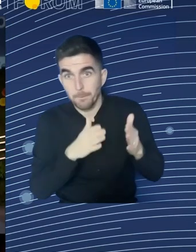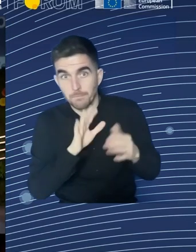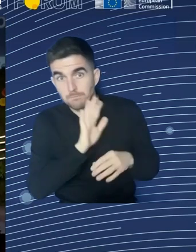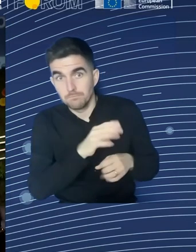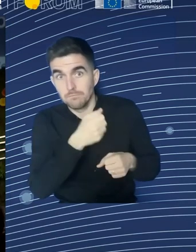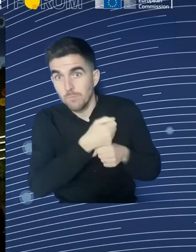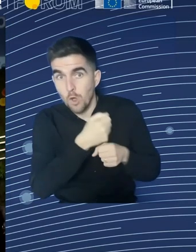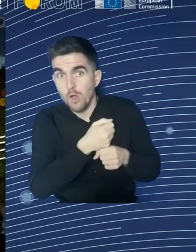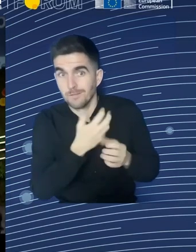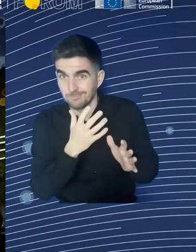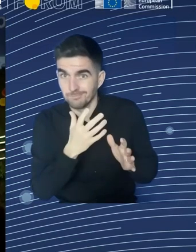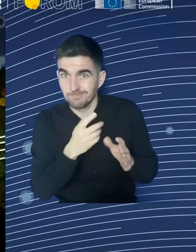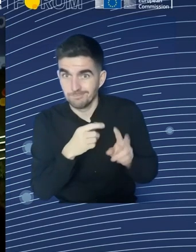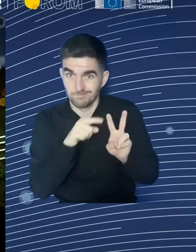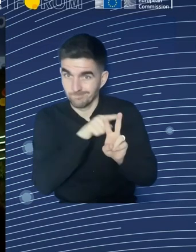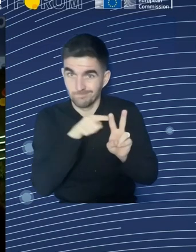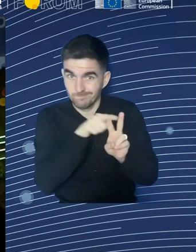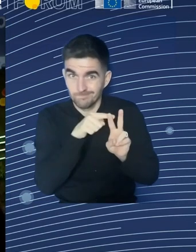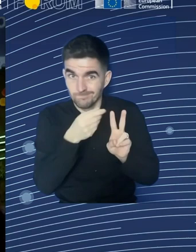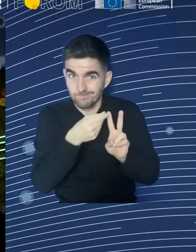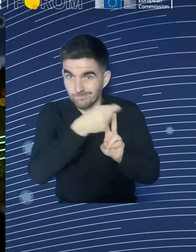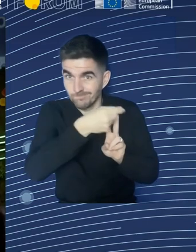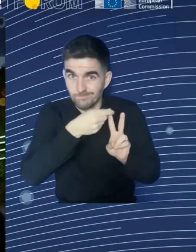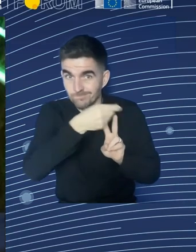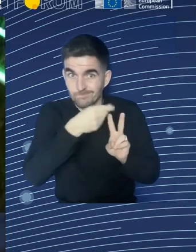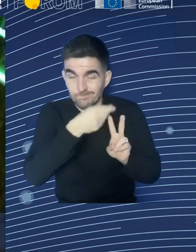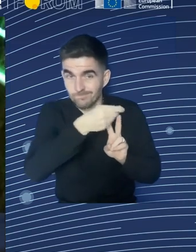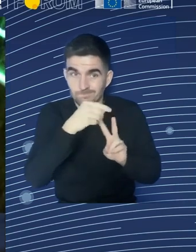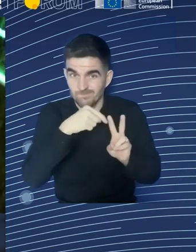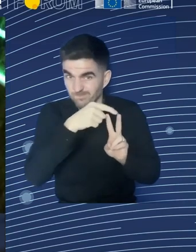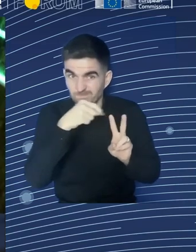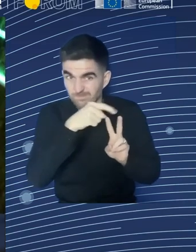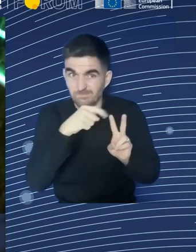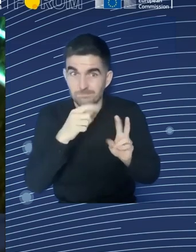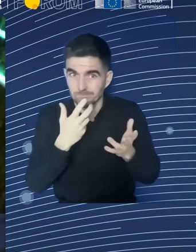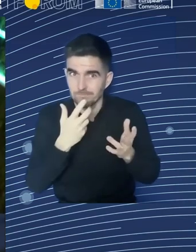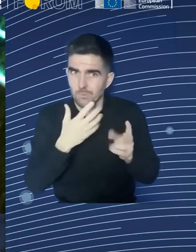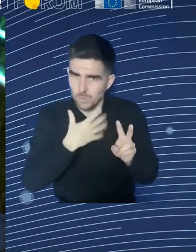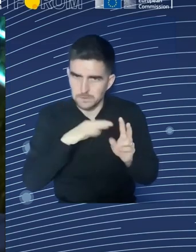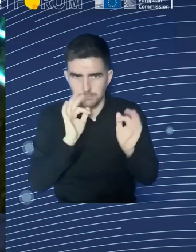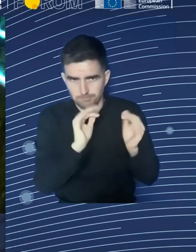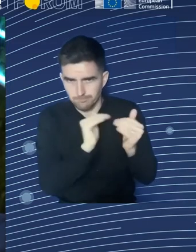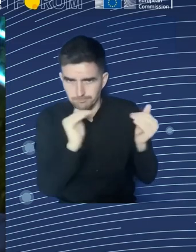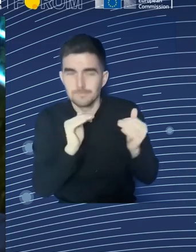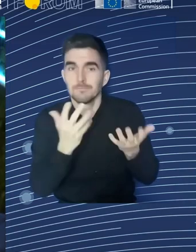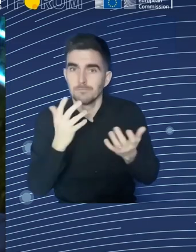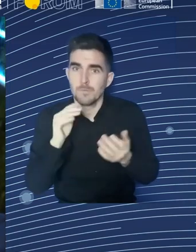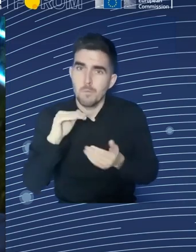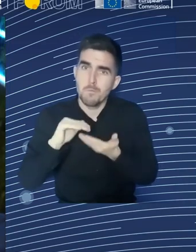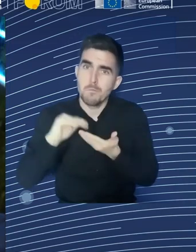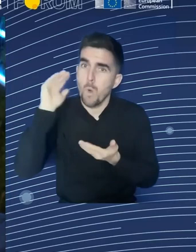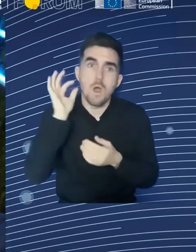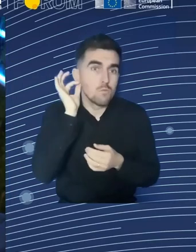and the workforce. So we also need to look at these kind of issues that are not only on the labor market, but also in the household levels.